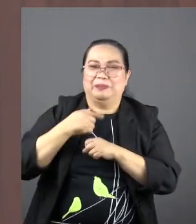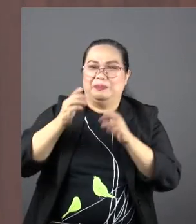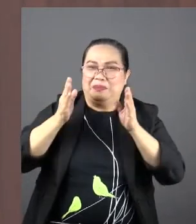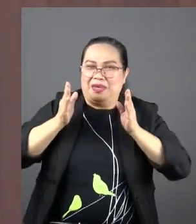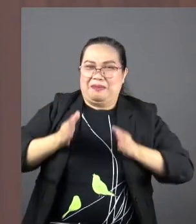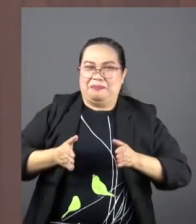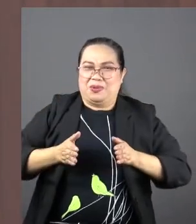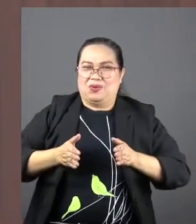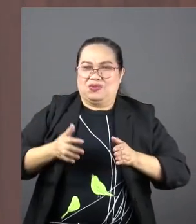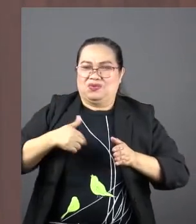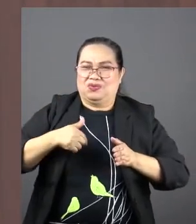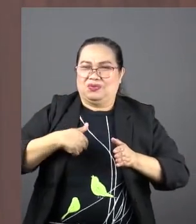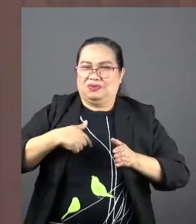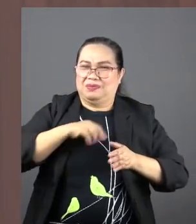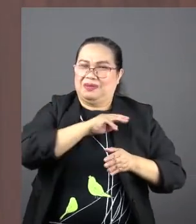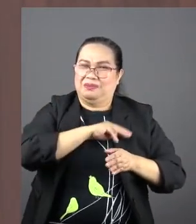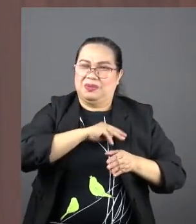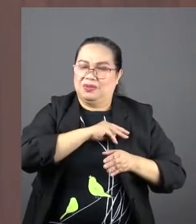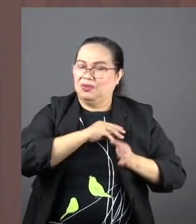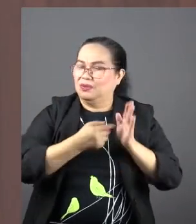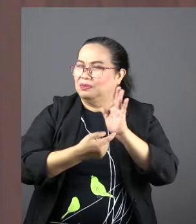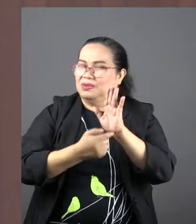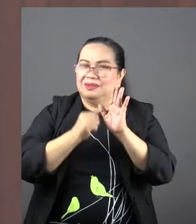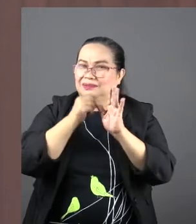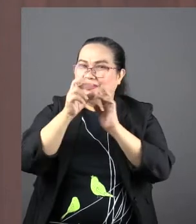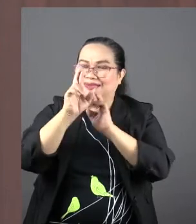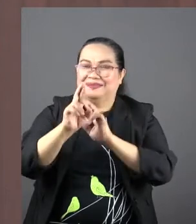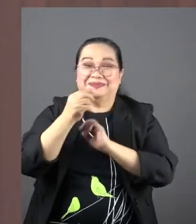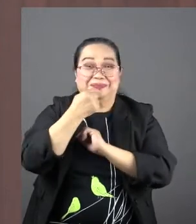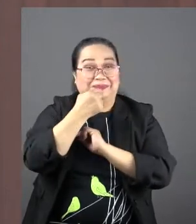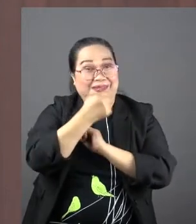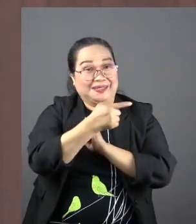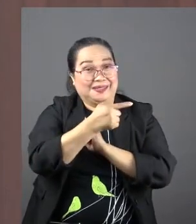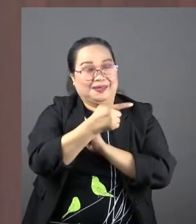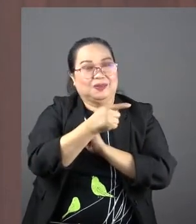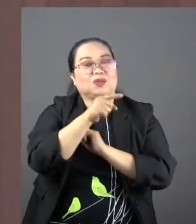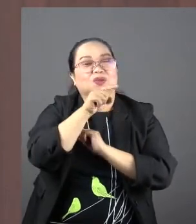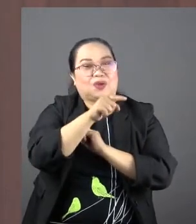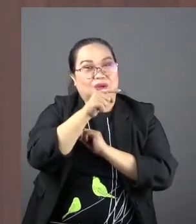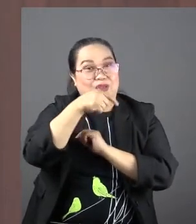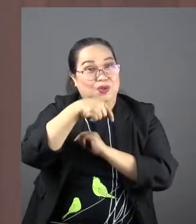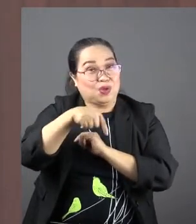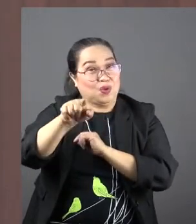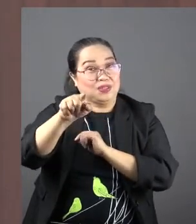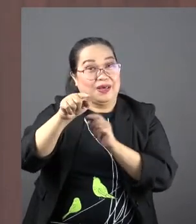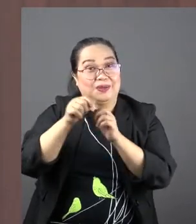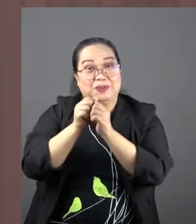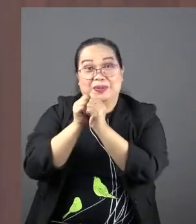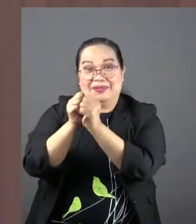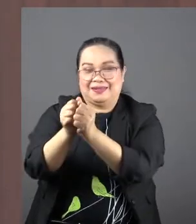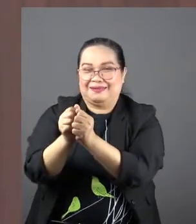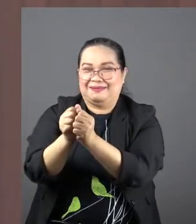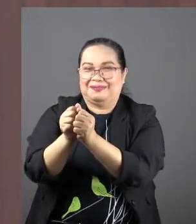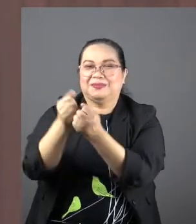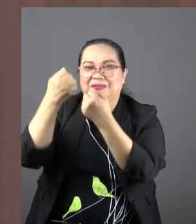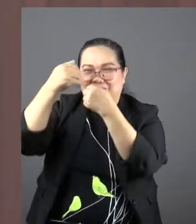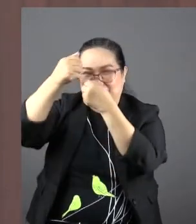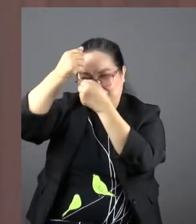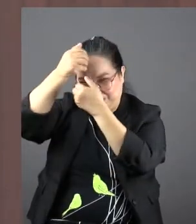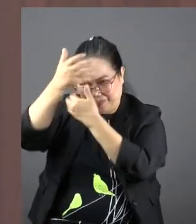mission. And to prove to us that he was not disrespectful it says here he went down with them and was submissive